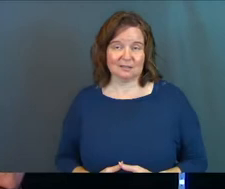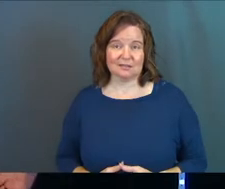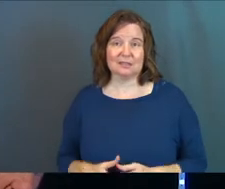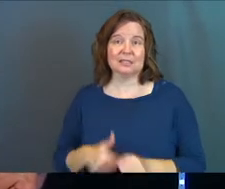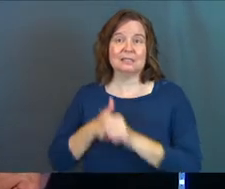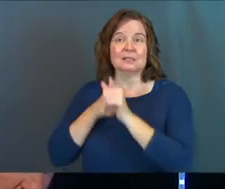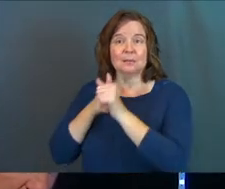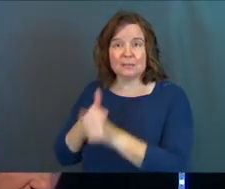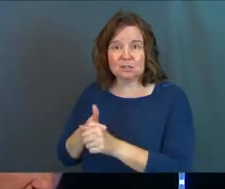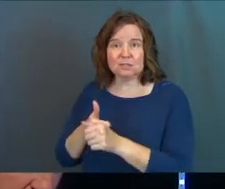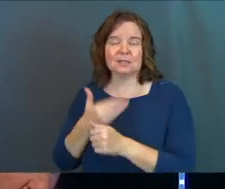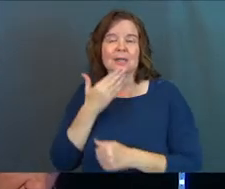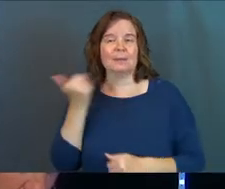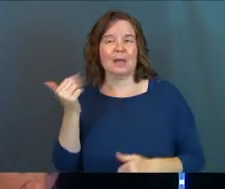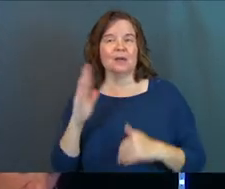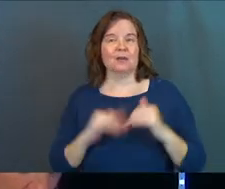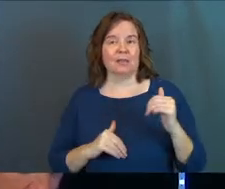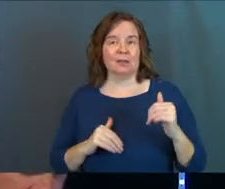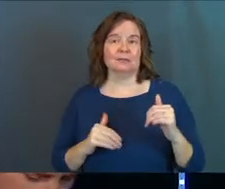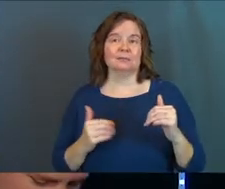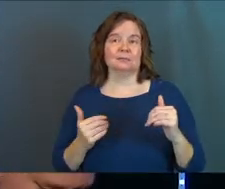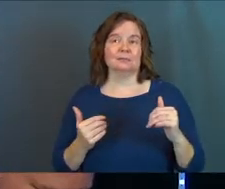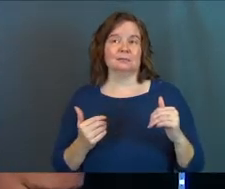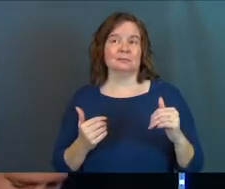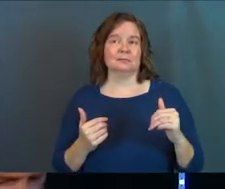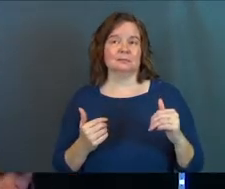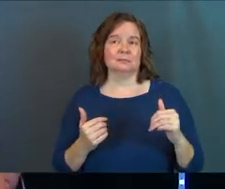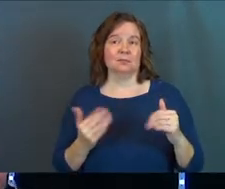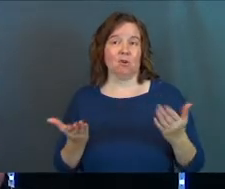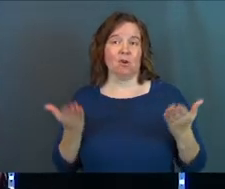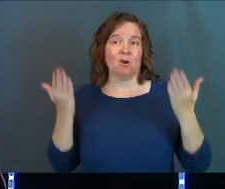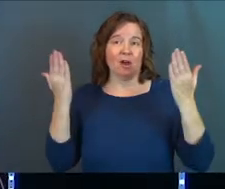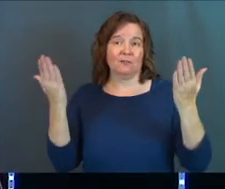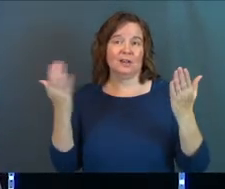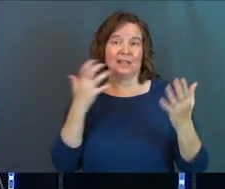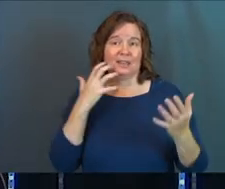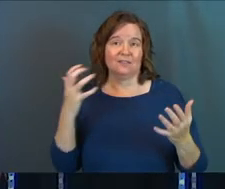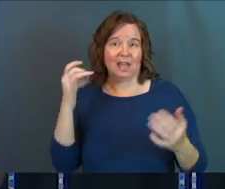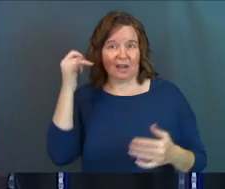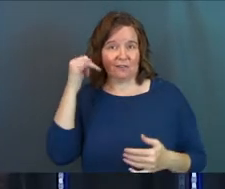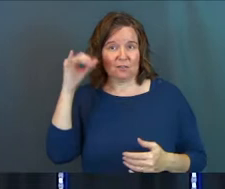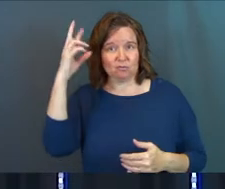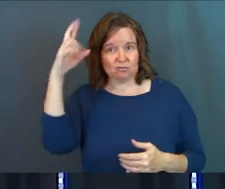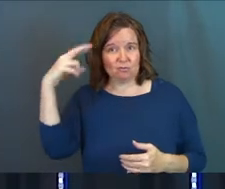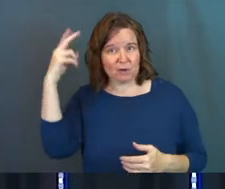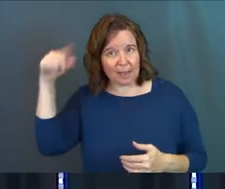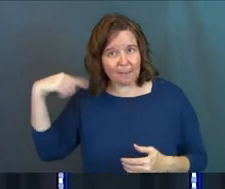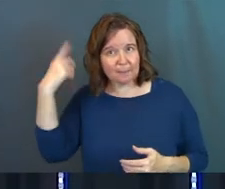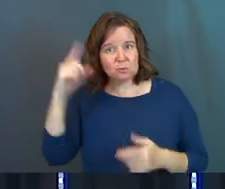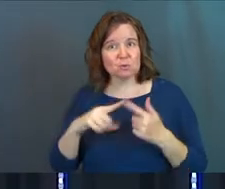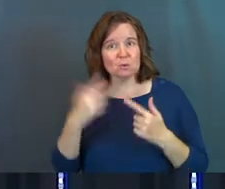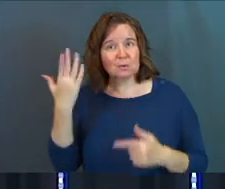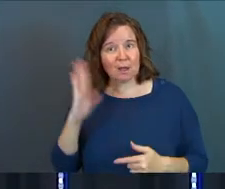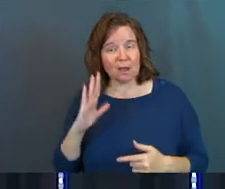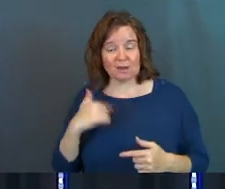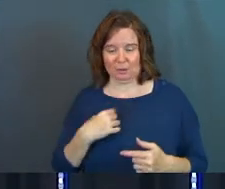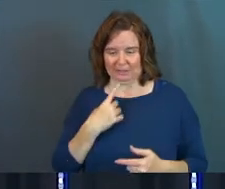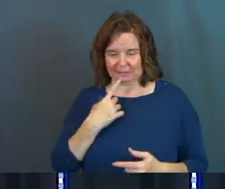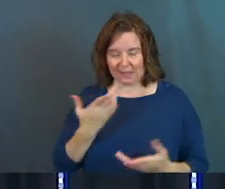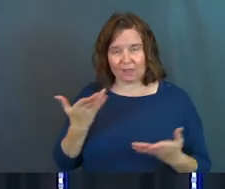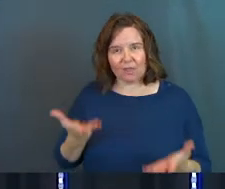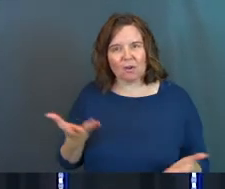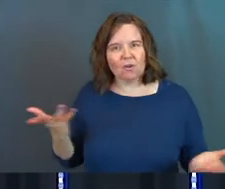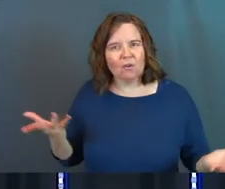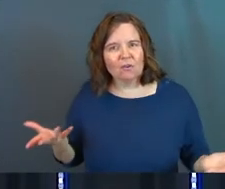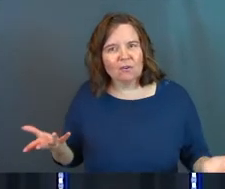Submission is better than offering the fat of rams to God. What's he saying